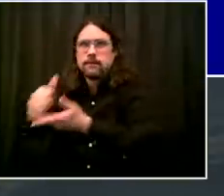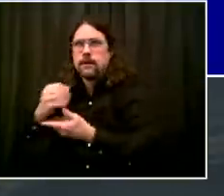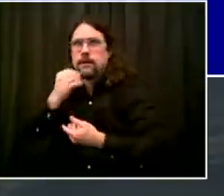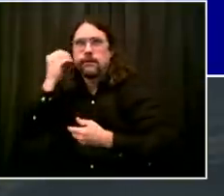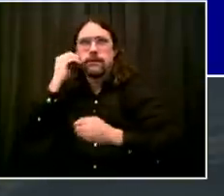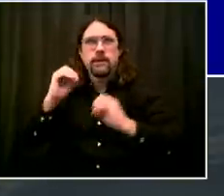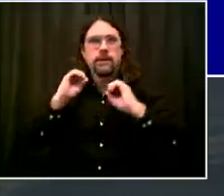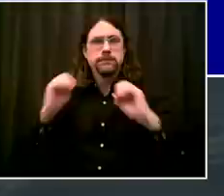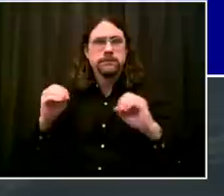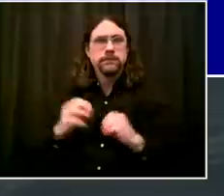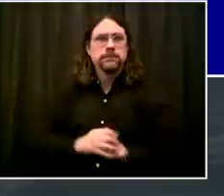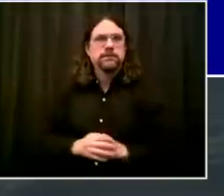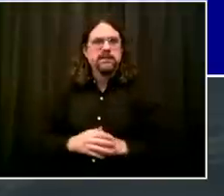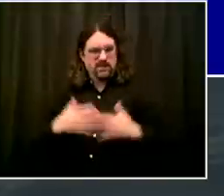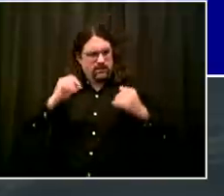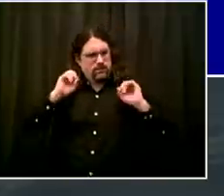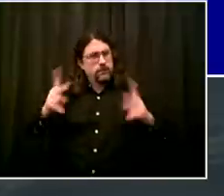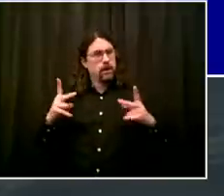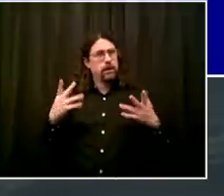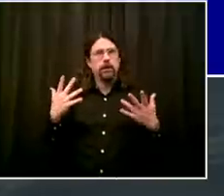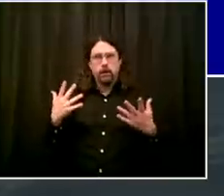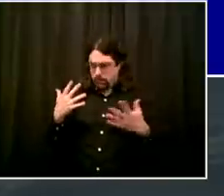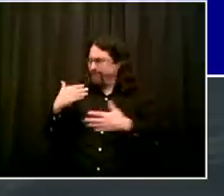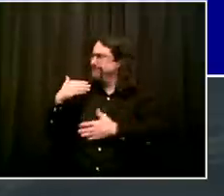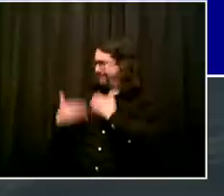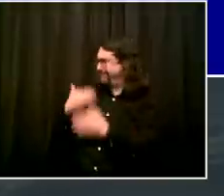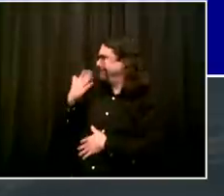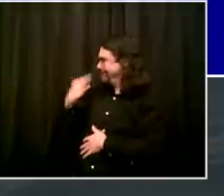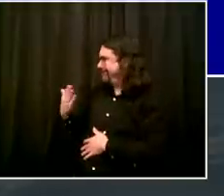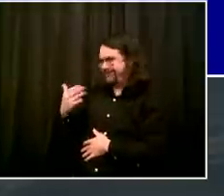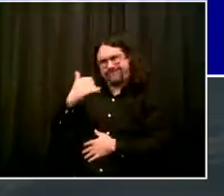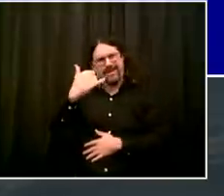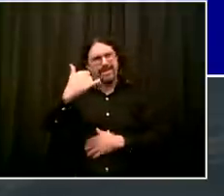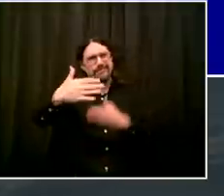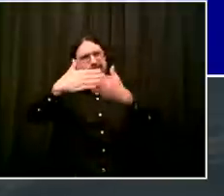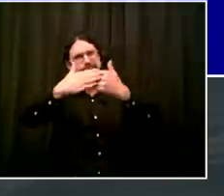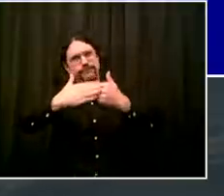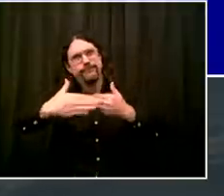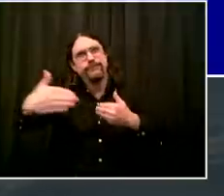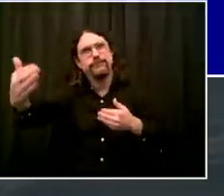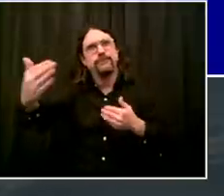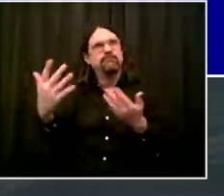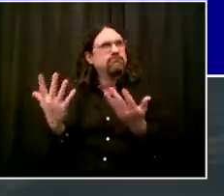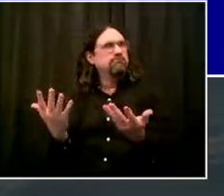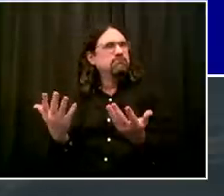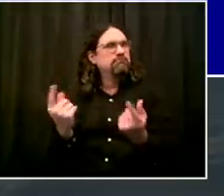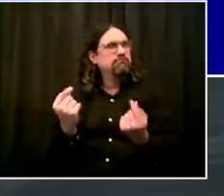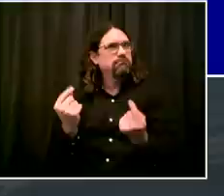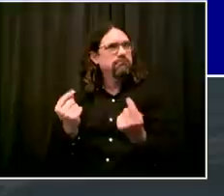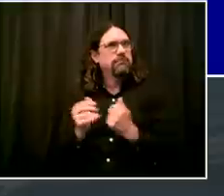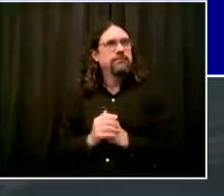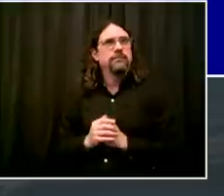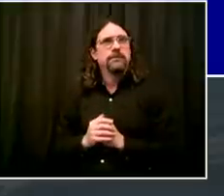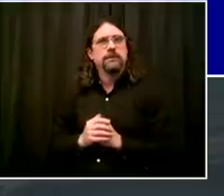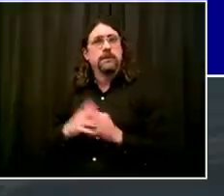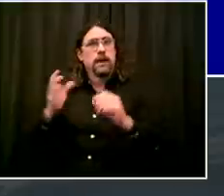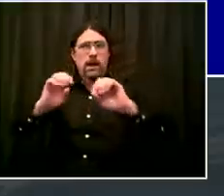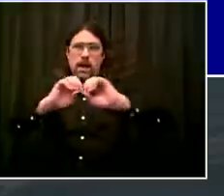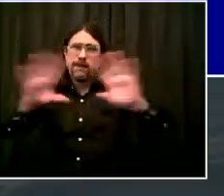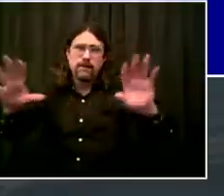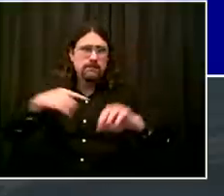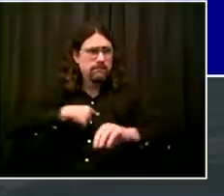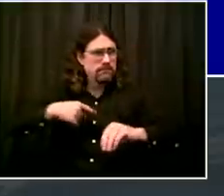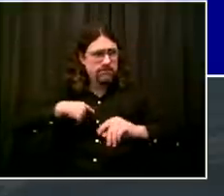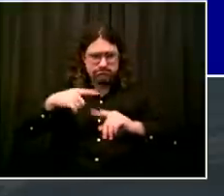But what's clear is we're making some real progress. I've talked to you about the fact that in the first half of June,